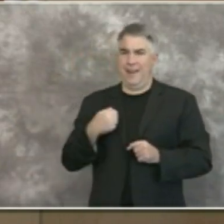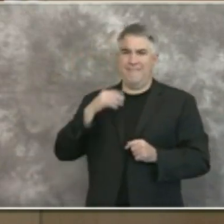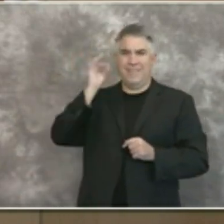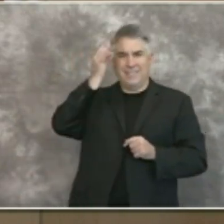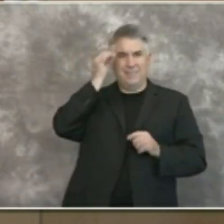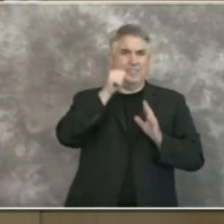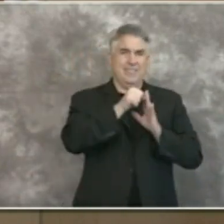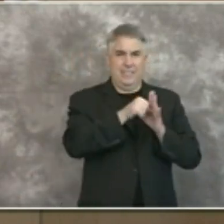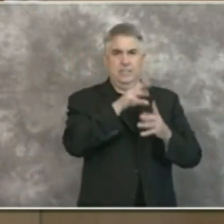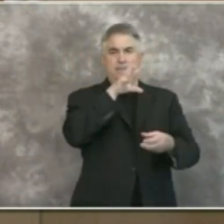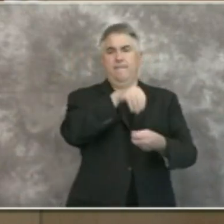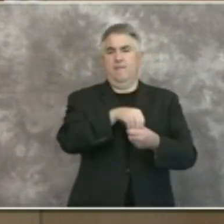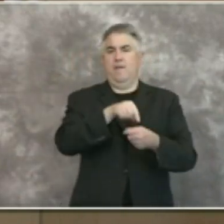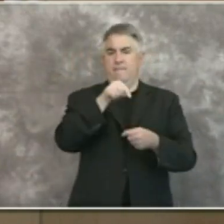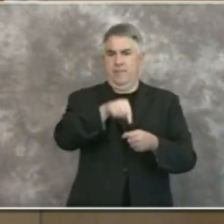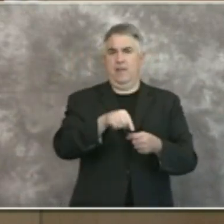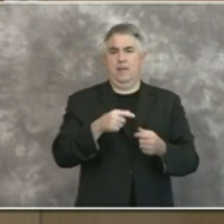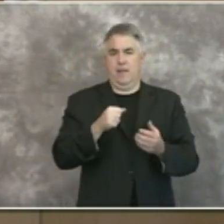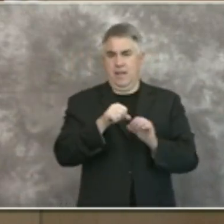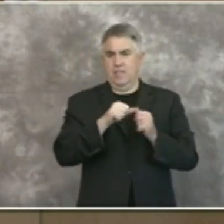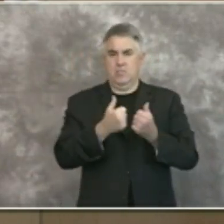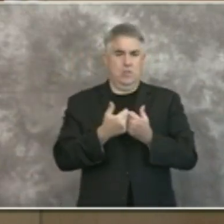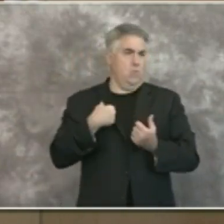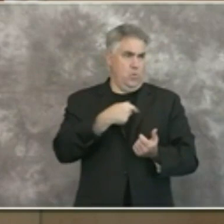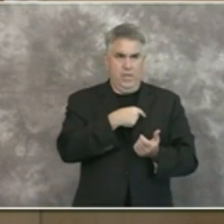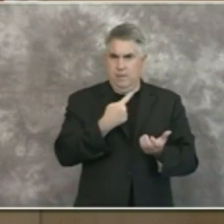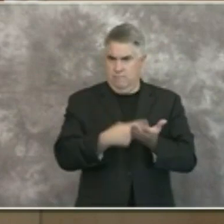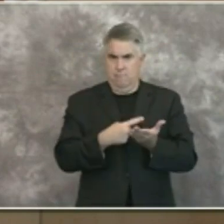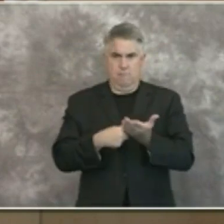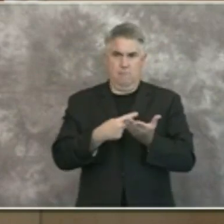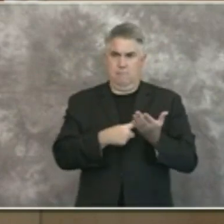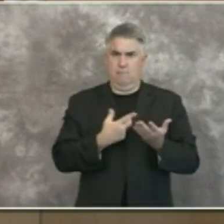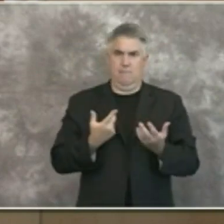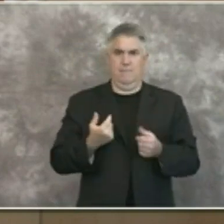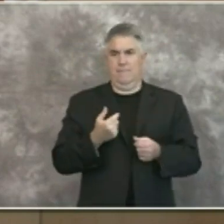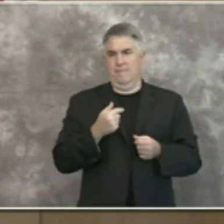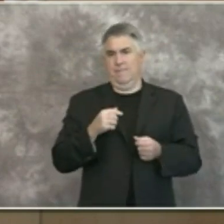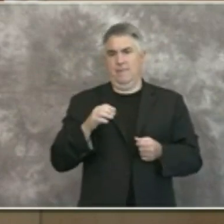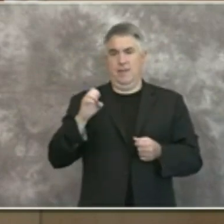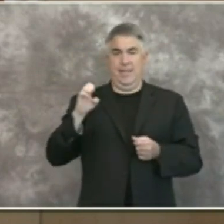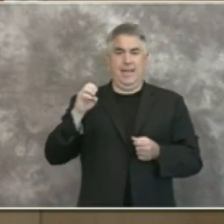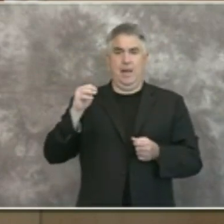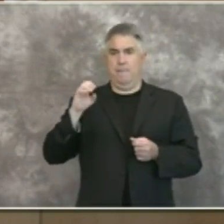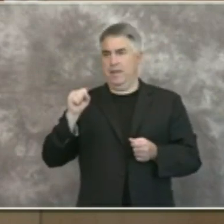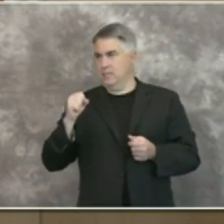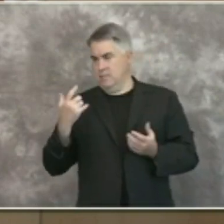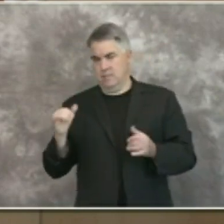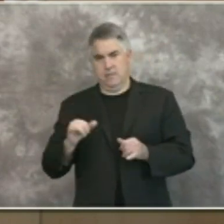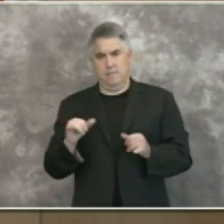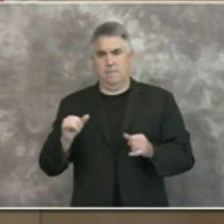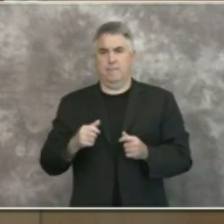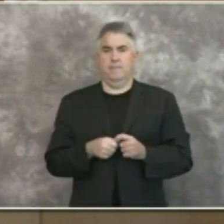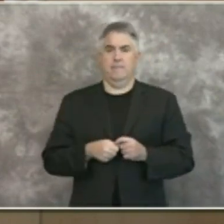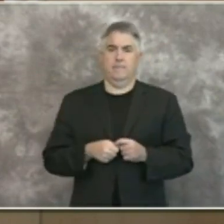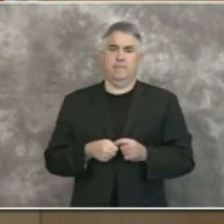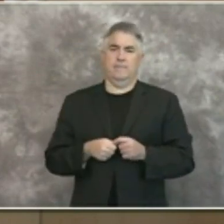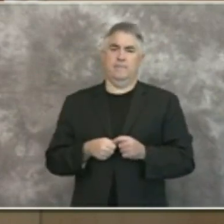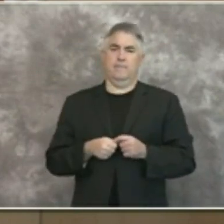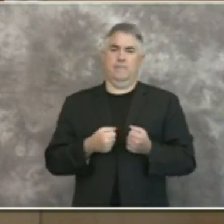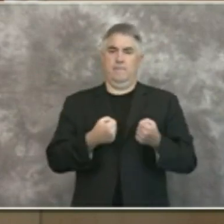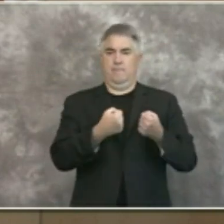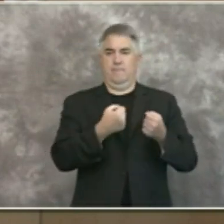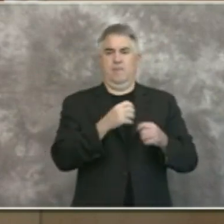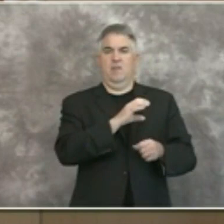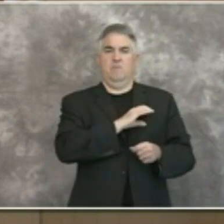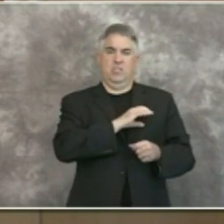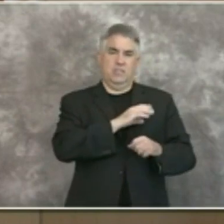agencies including our county including ems border protections the port authorities city of san